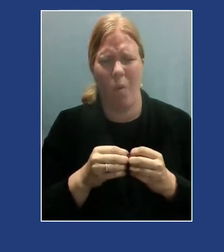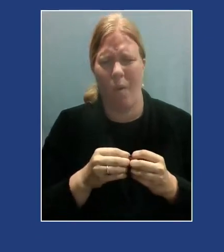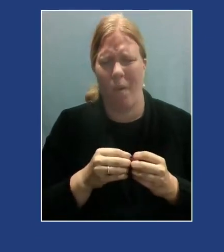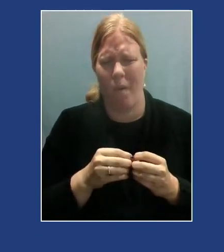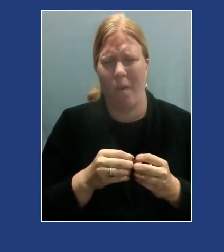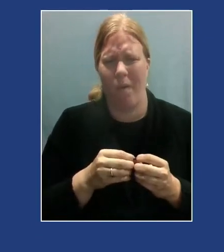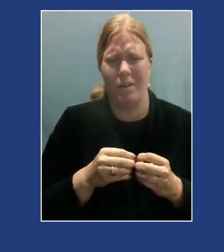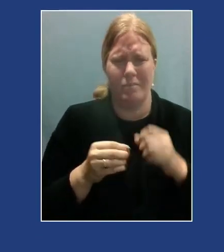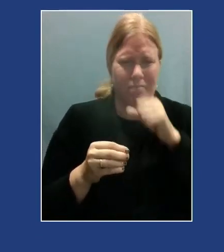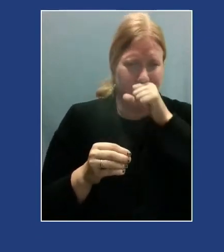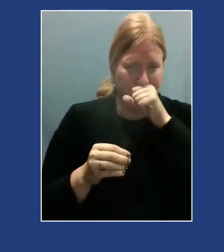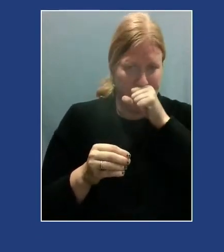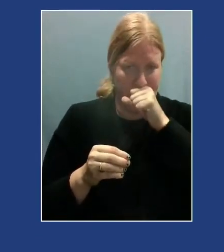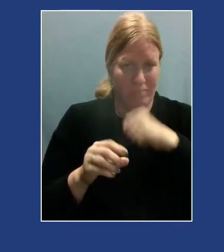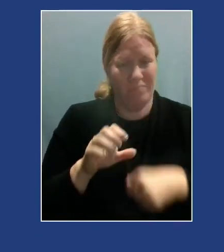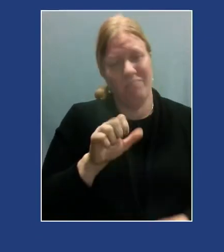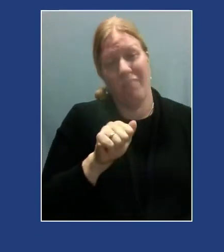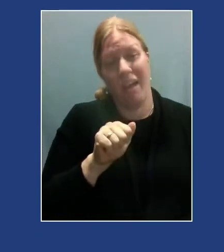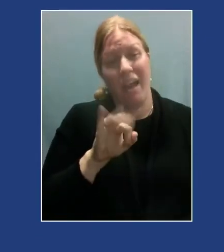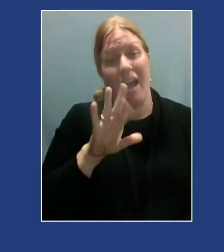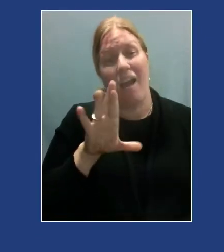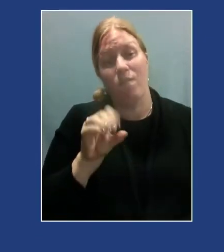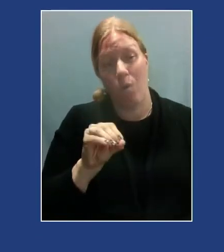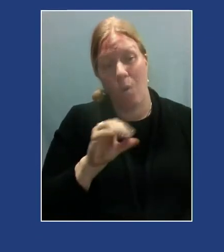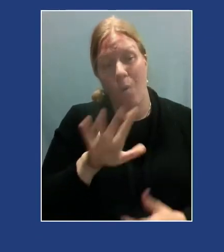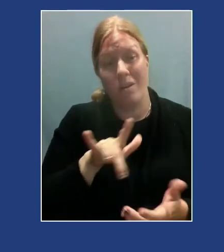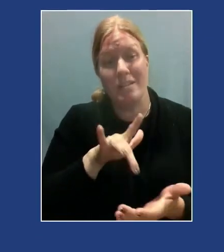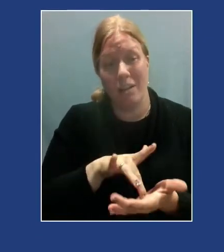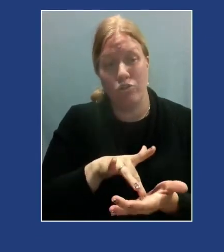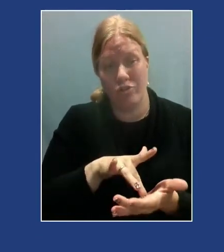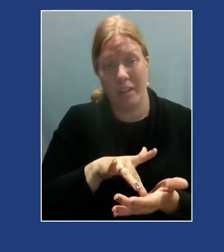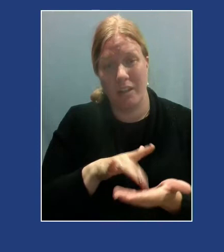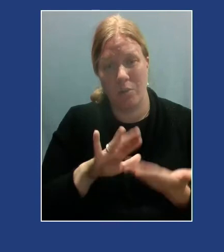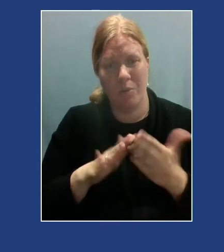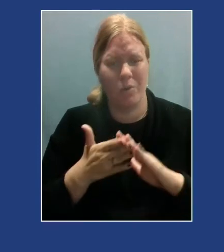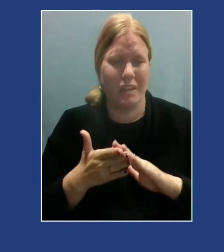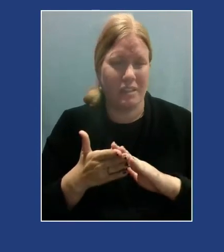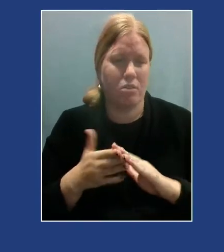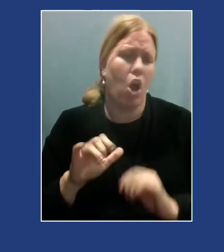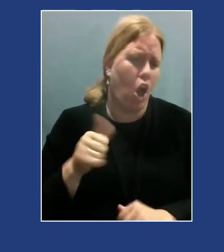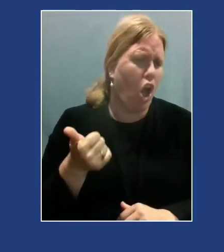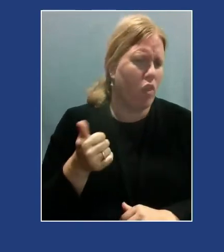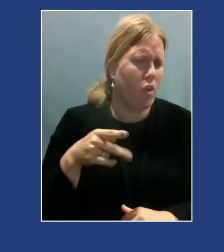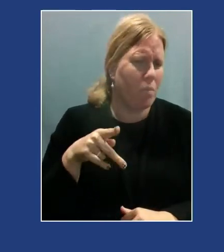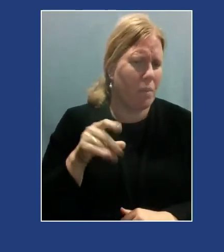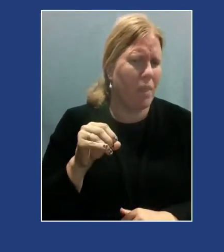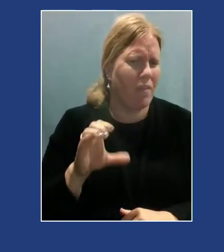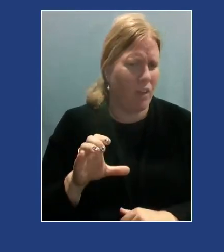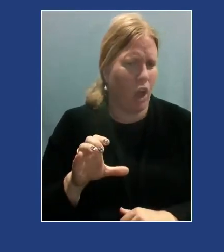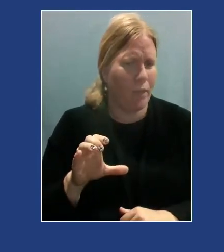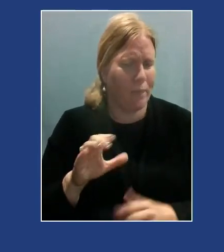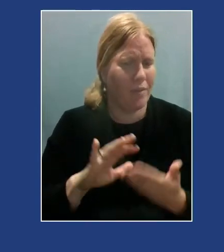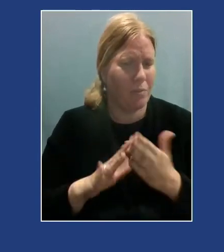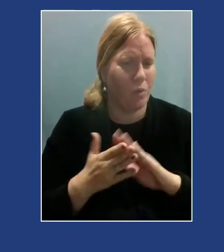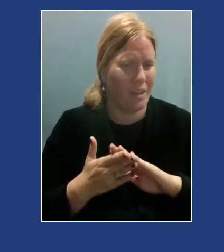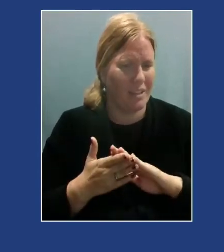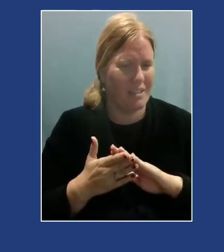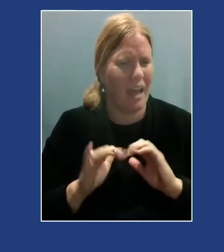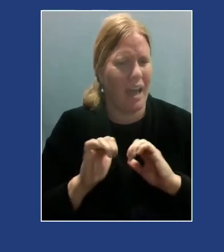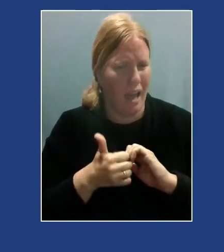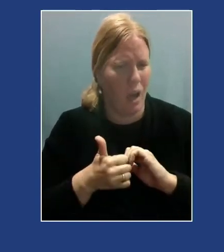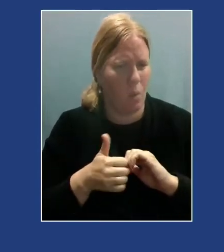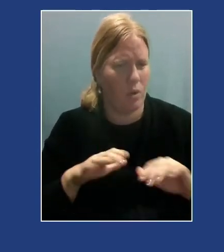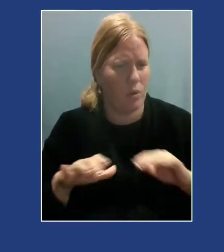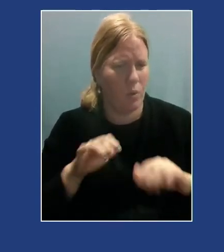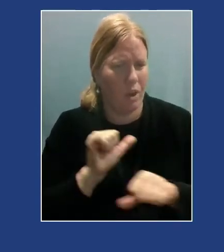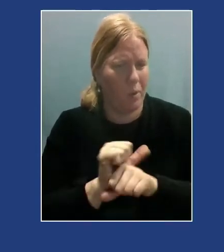also other cultures and communities of color that could be really beneficial in how we're doing our work with clients.